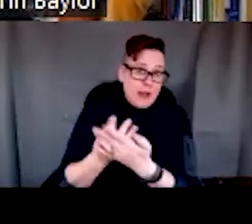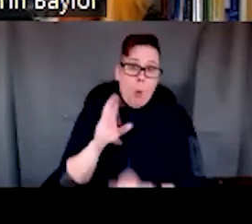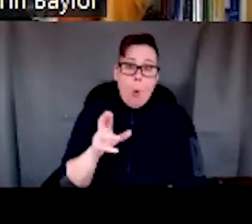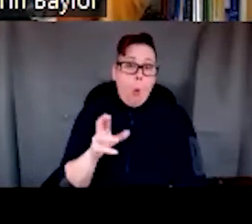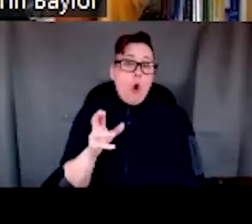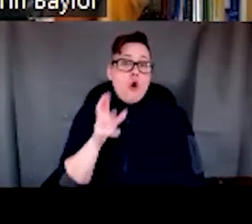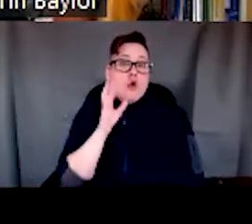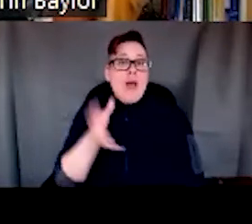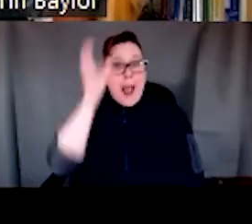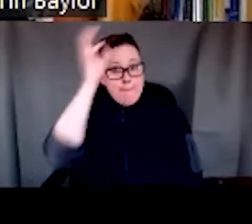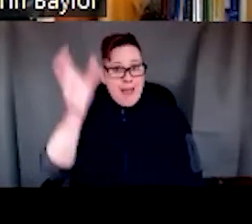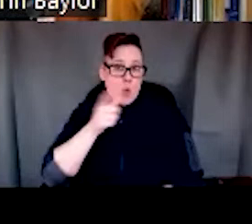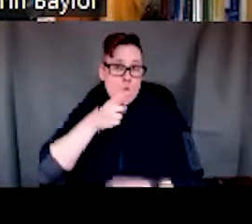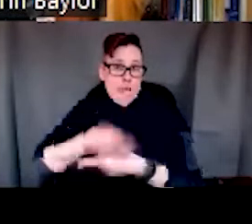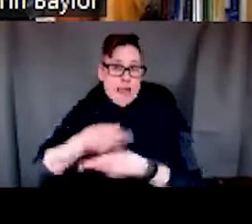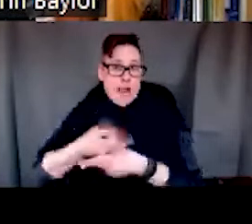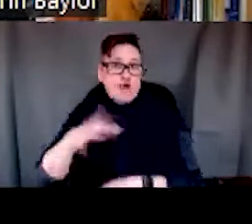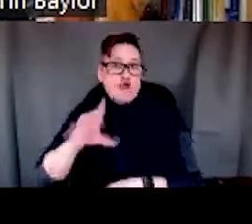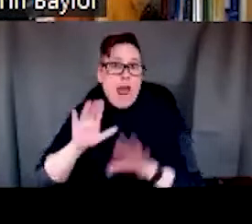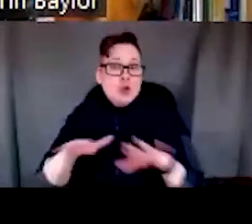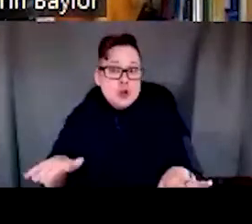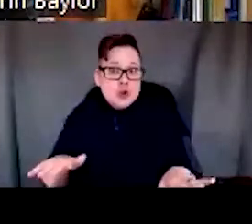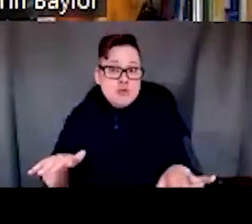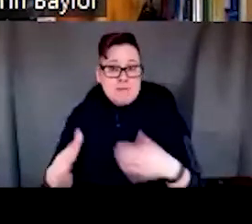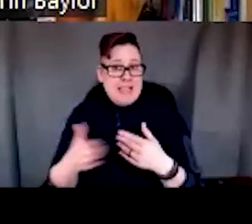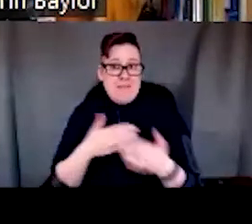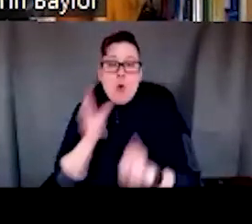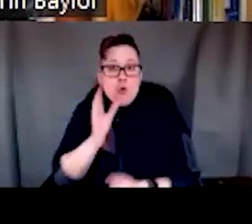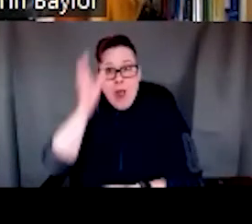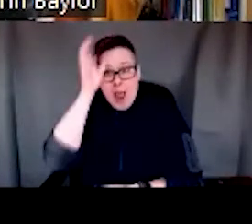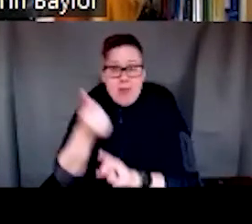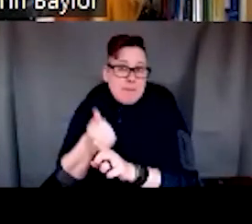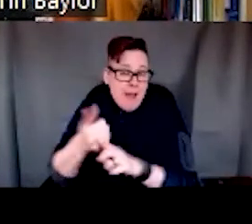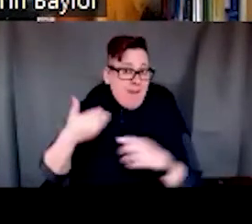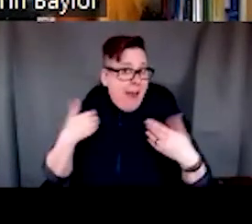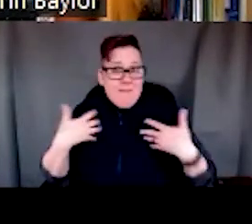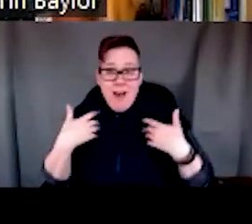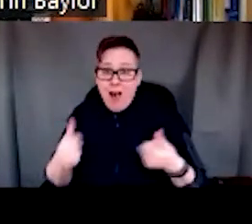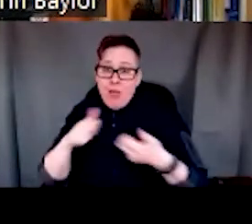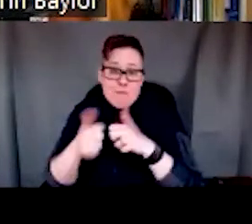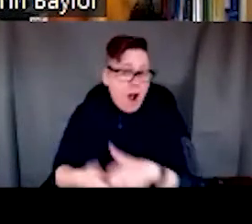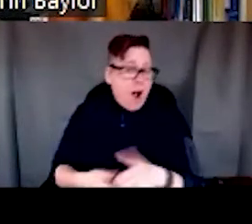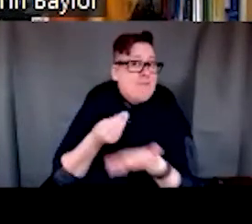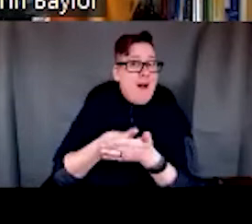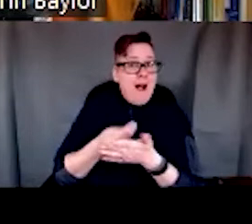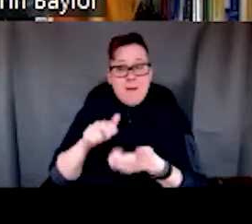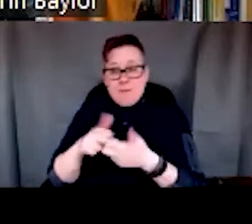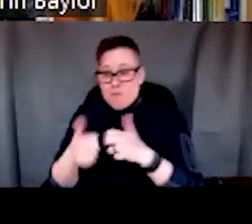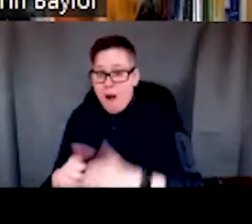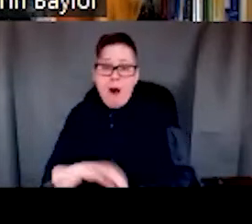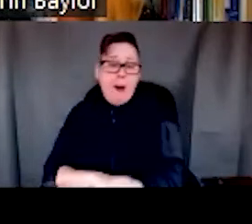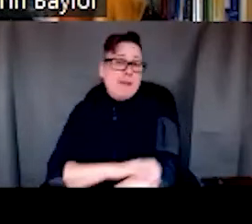that are raising their grandchildren, um, even though they're struggling with their own, um, finances, healthcare, um,